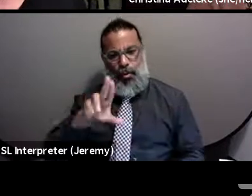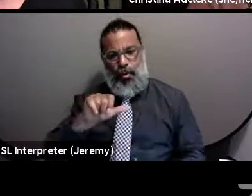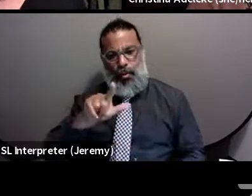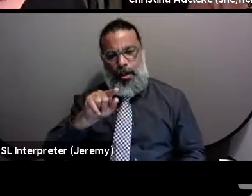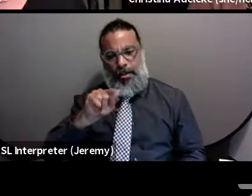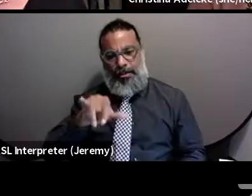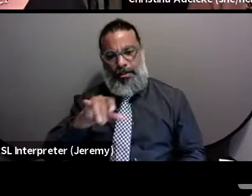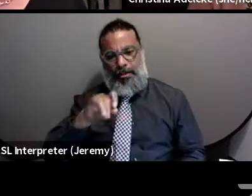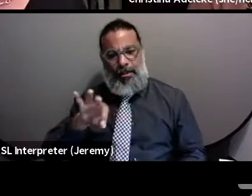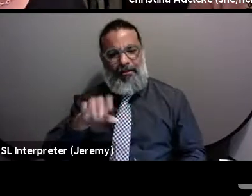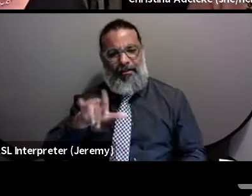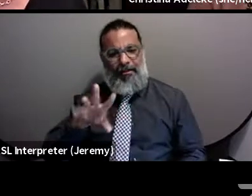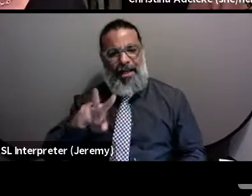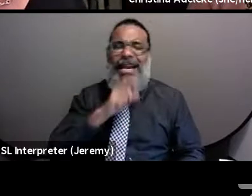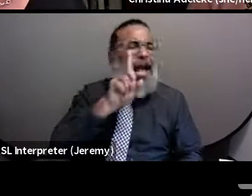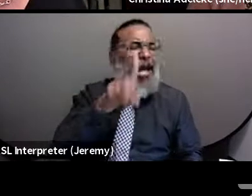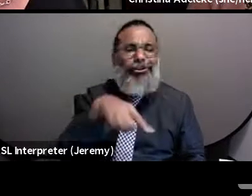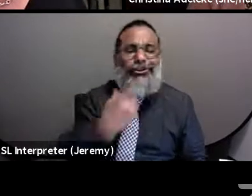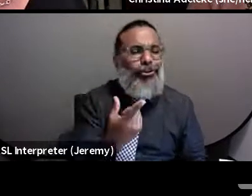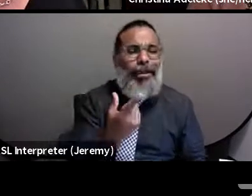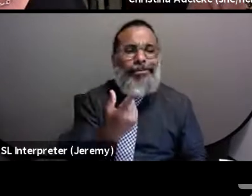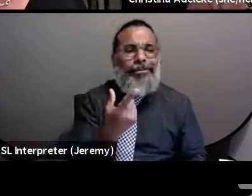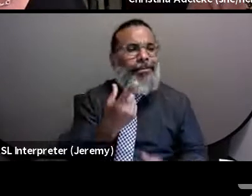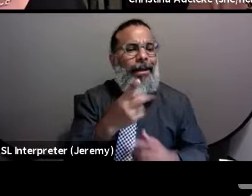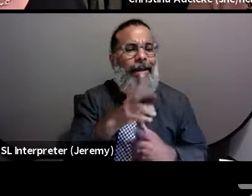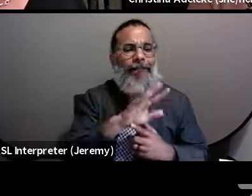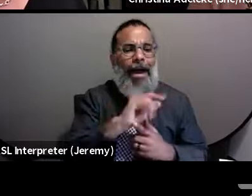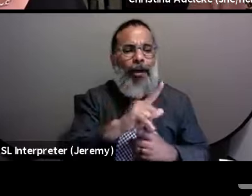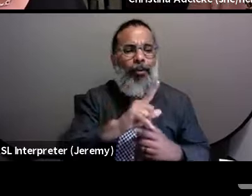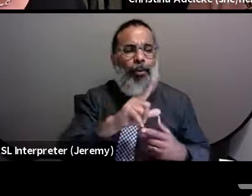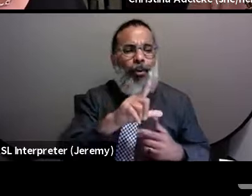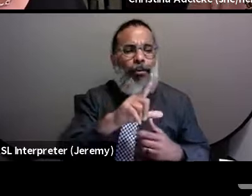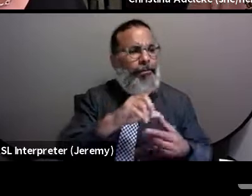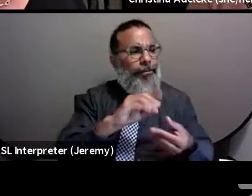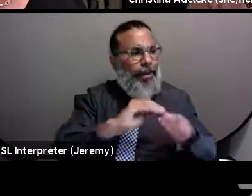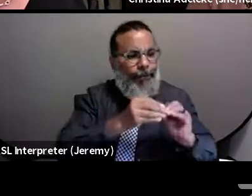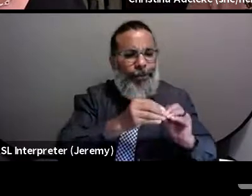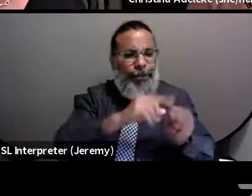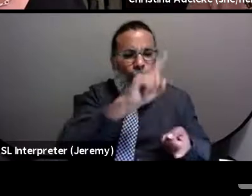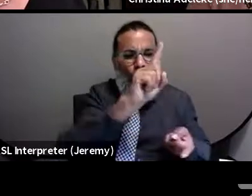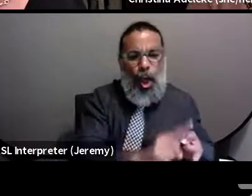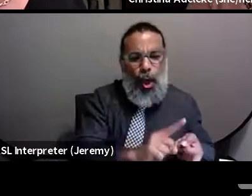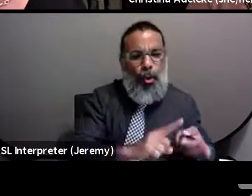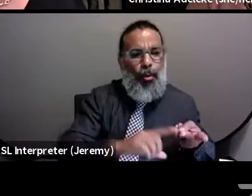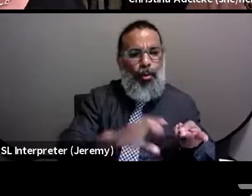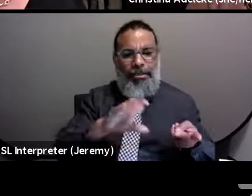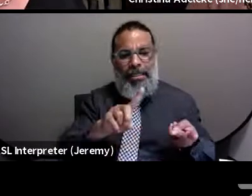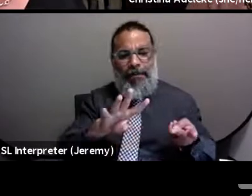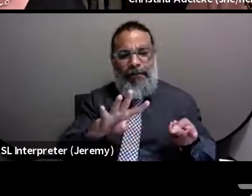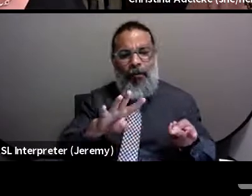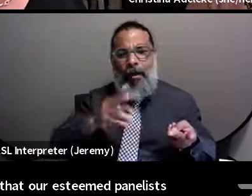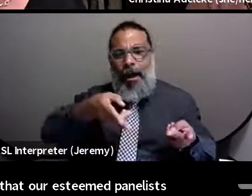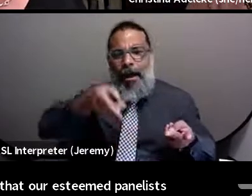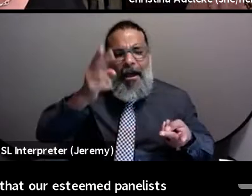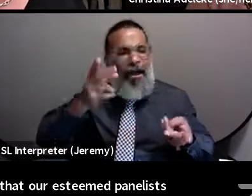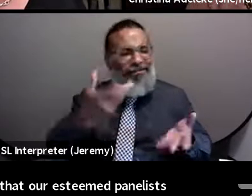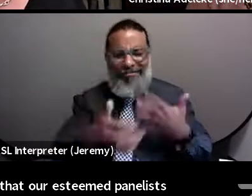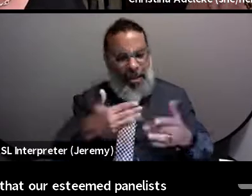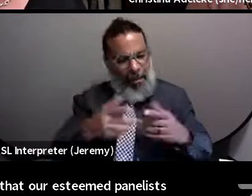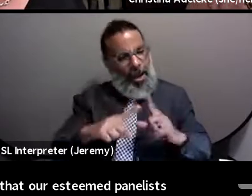viral suppression? And perhaps we can pick up on some of the threads that our team panelists earlier that they laid out for us very easily.